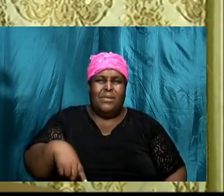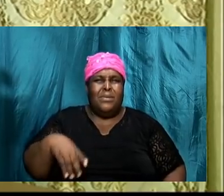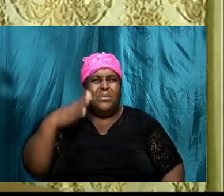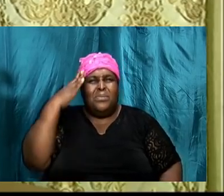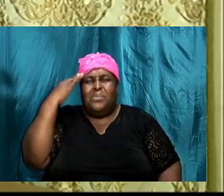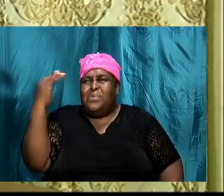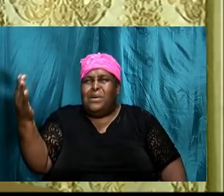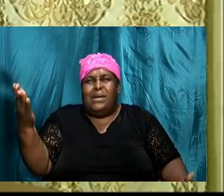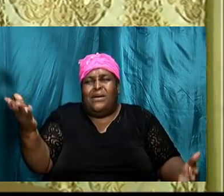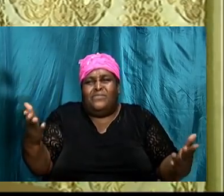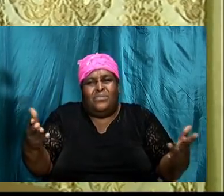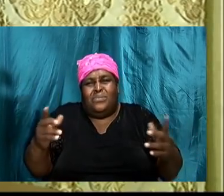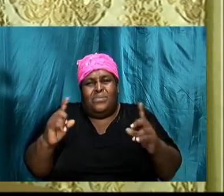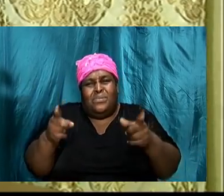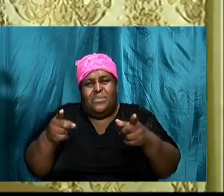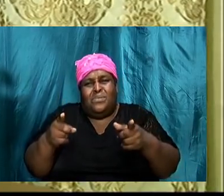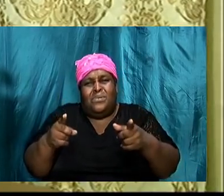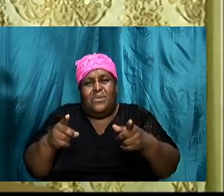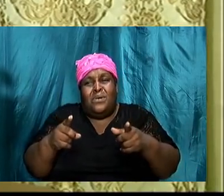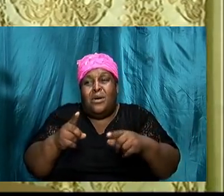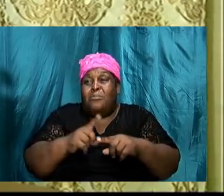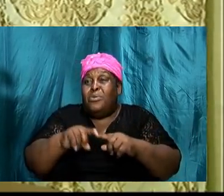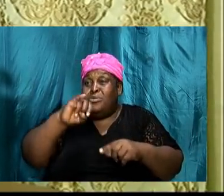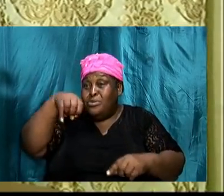but he became the prime minister